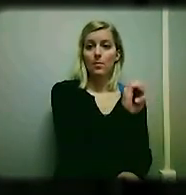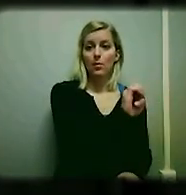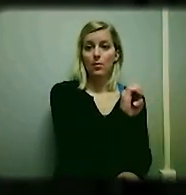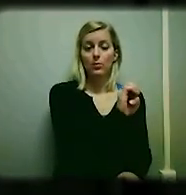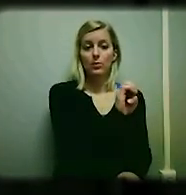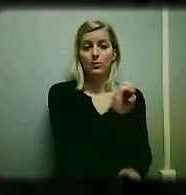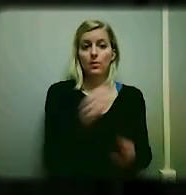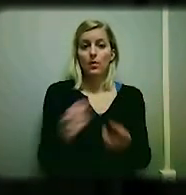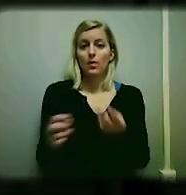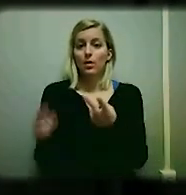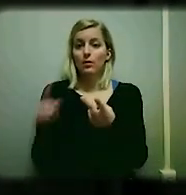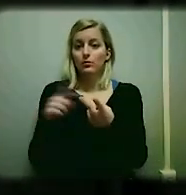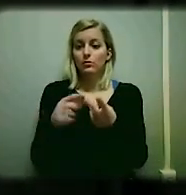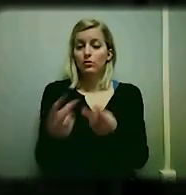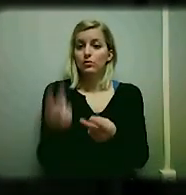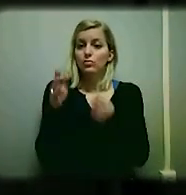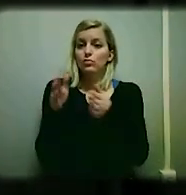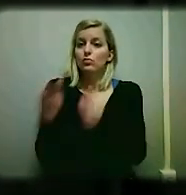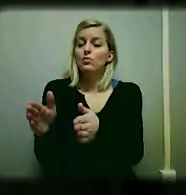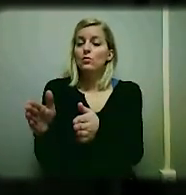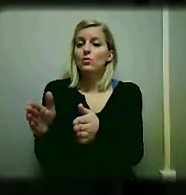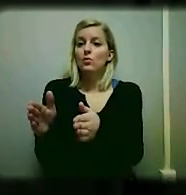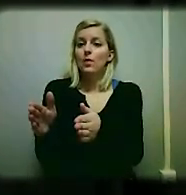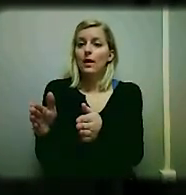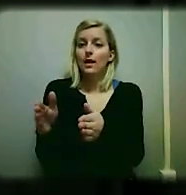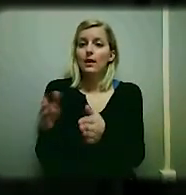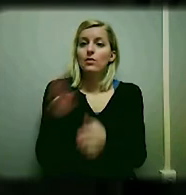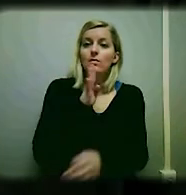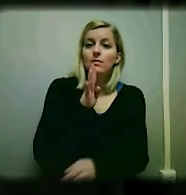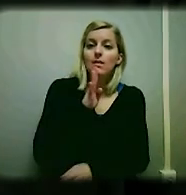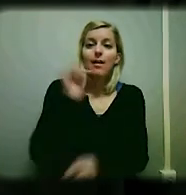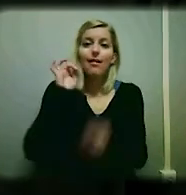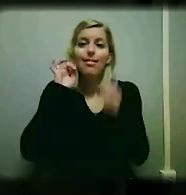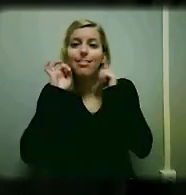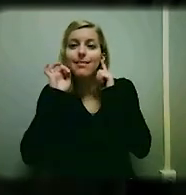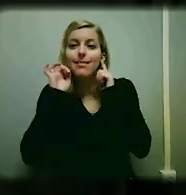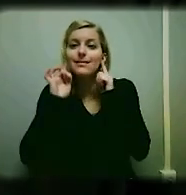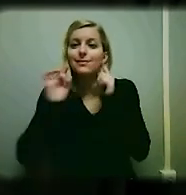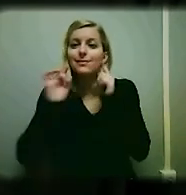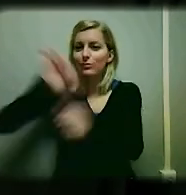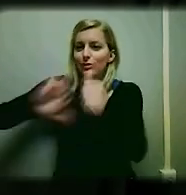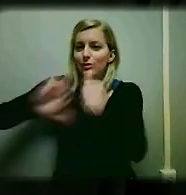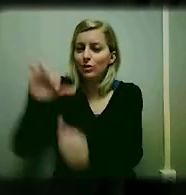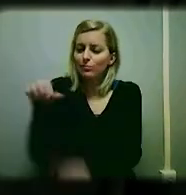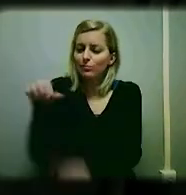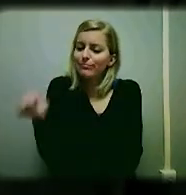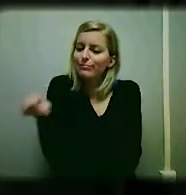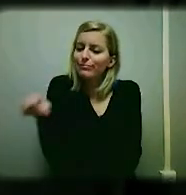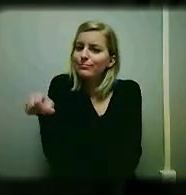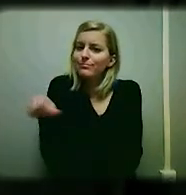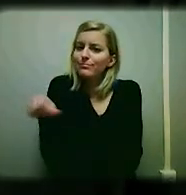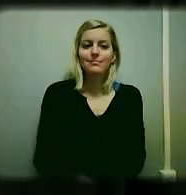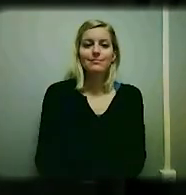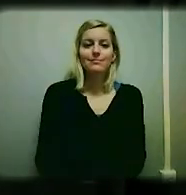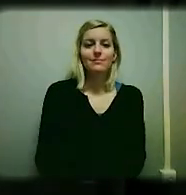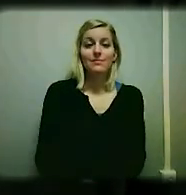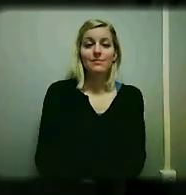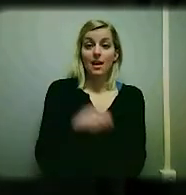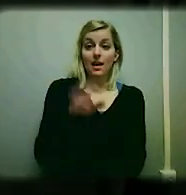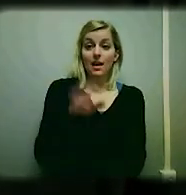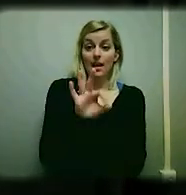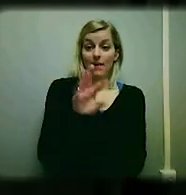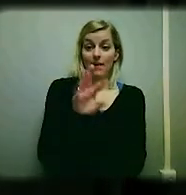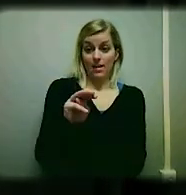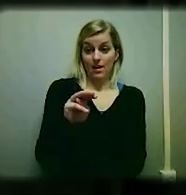that allows users to talk and listen to each other with a push of a button. If you're familiar with the personal FM systems, the